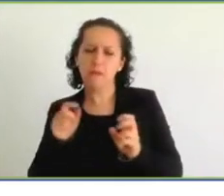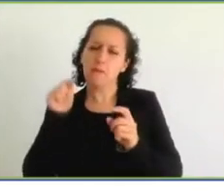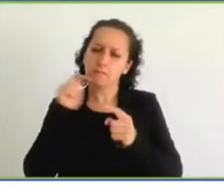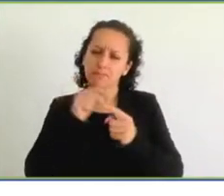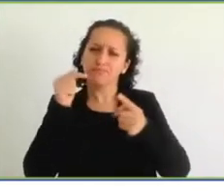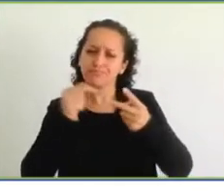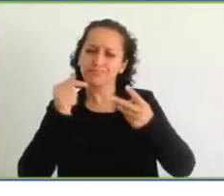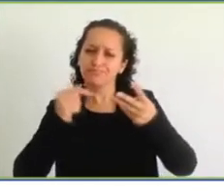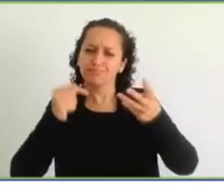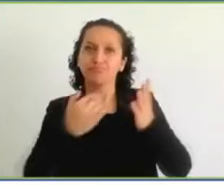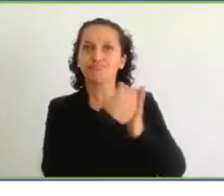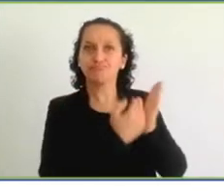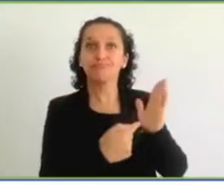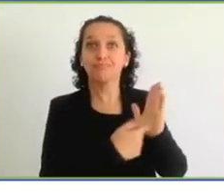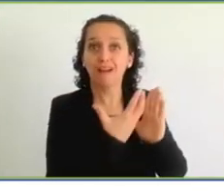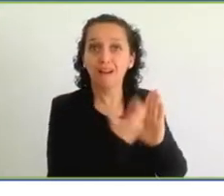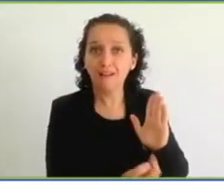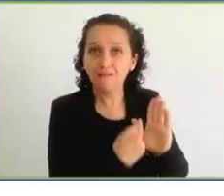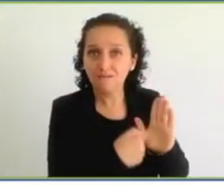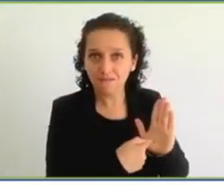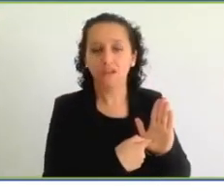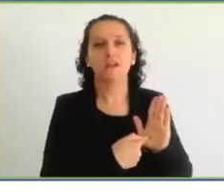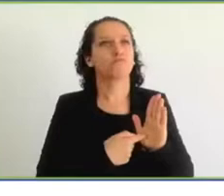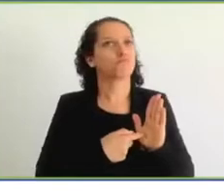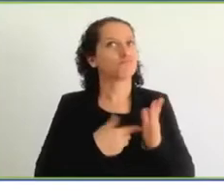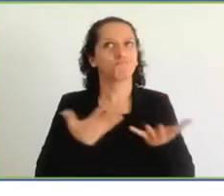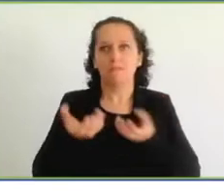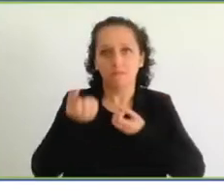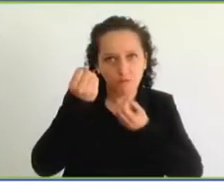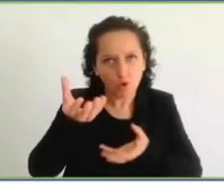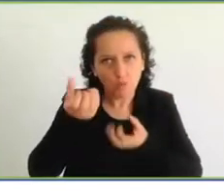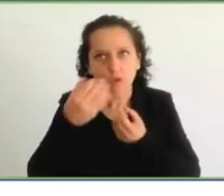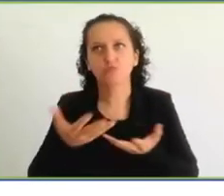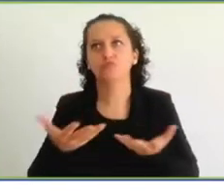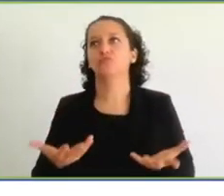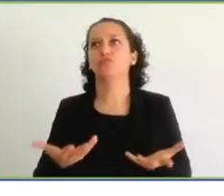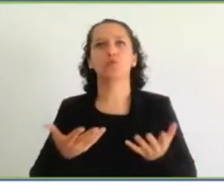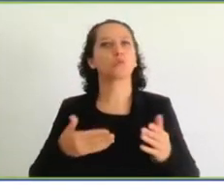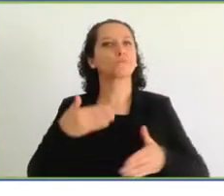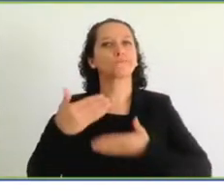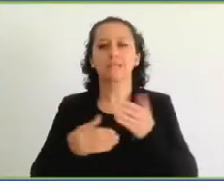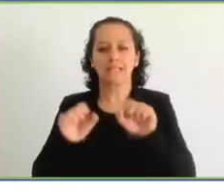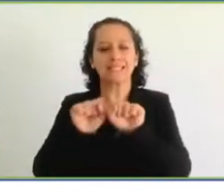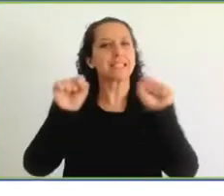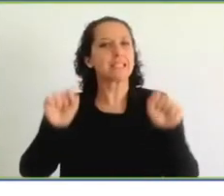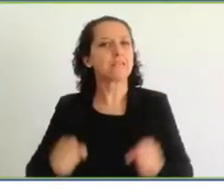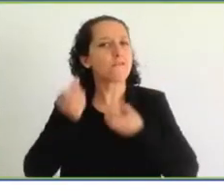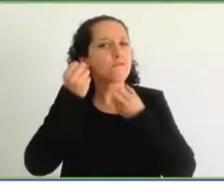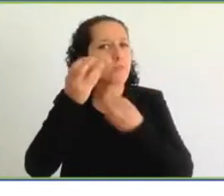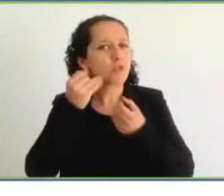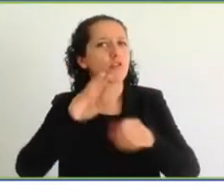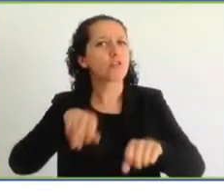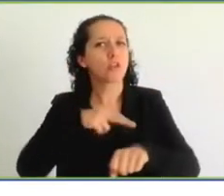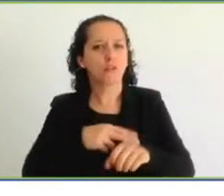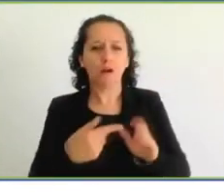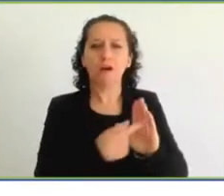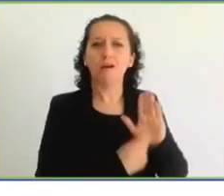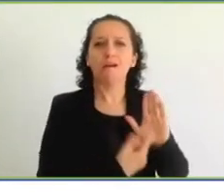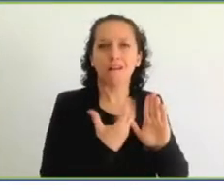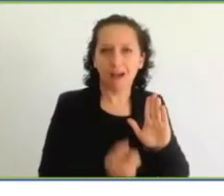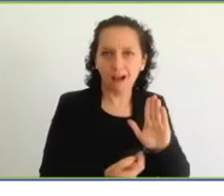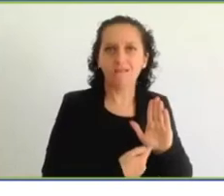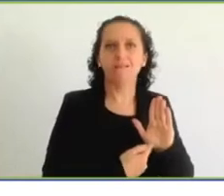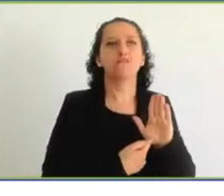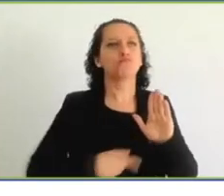national environmental information systems, which we have already done. We are now ready to feed into that with our